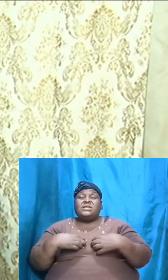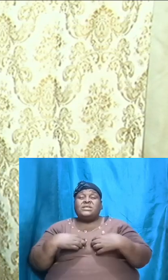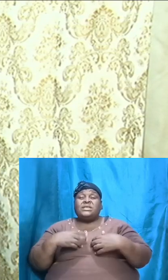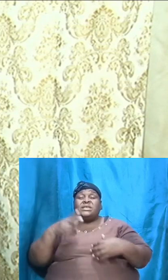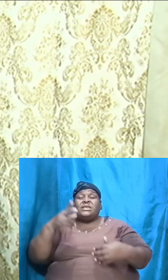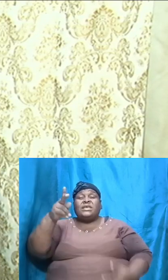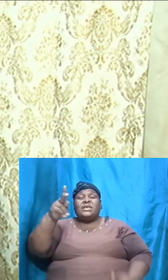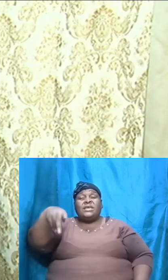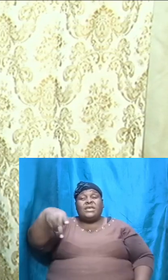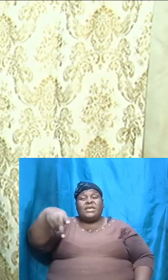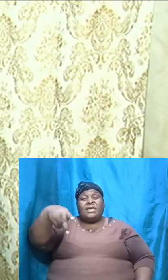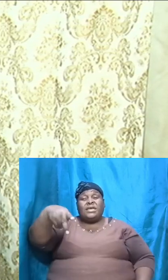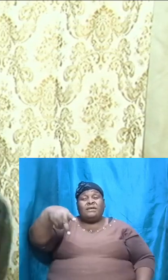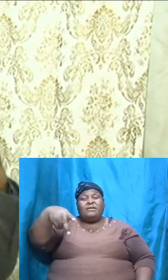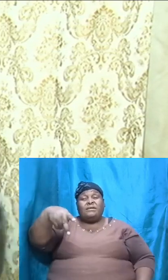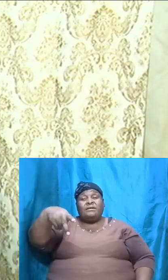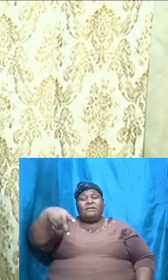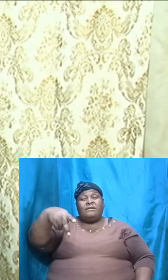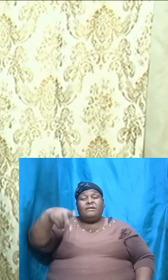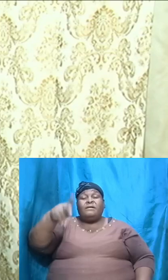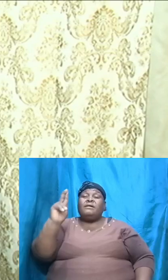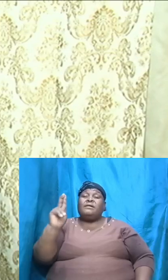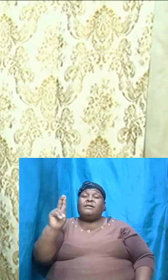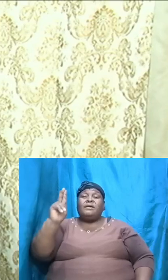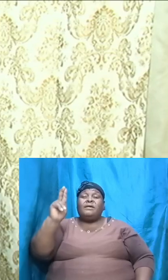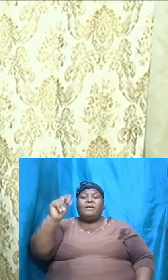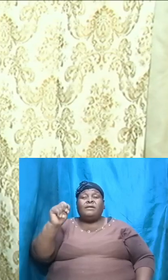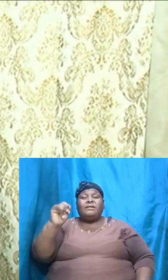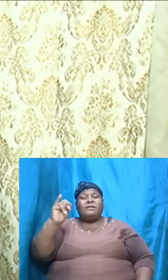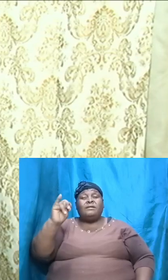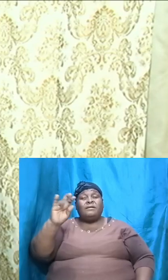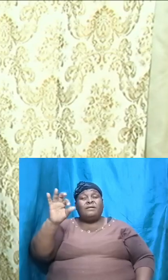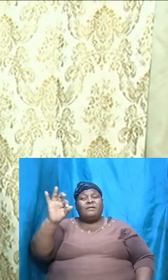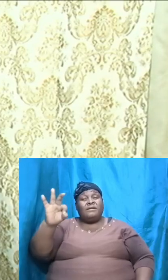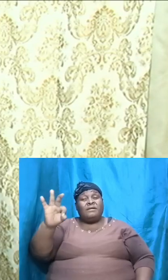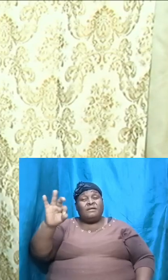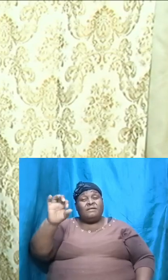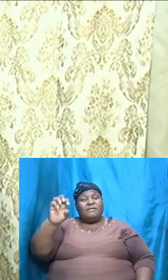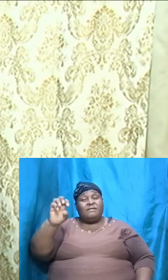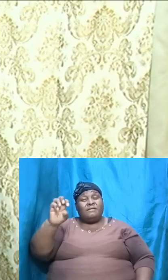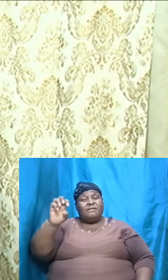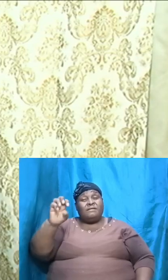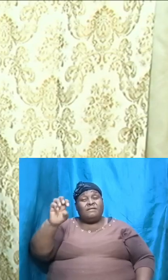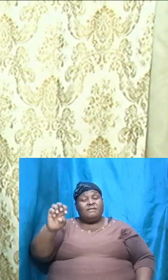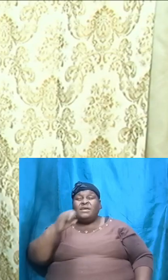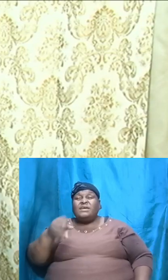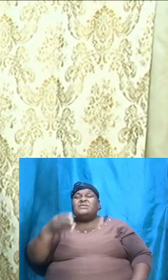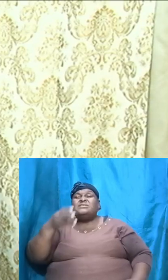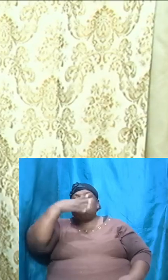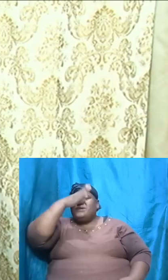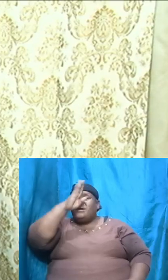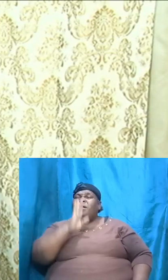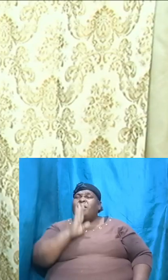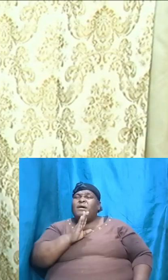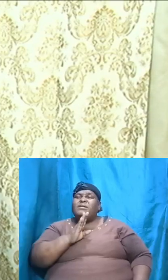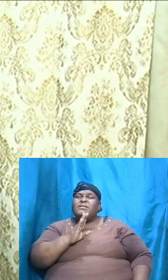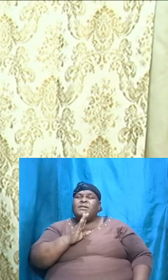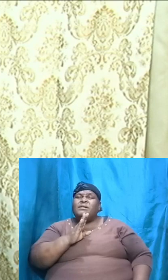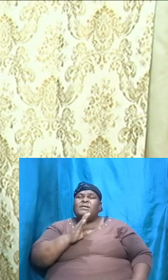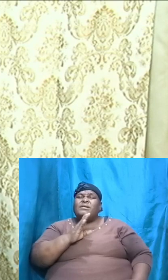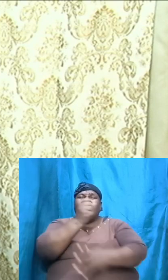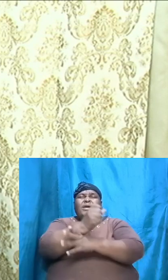sacrificed the man I mean it's hard to believe but it was God and he knew the voice of the Lord